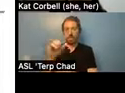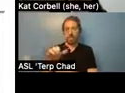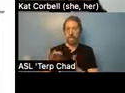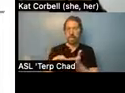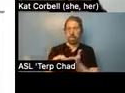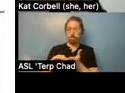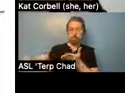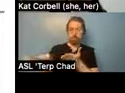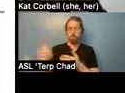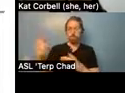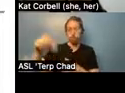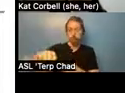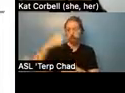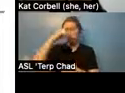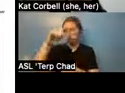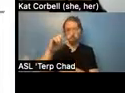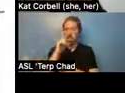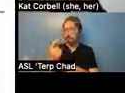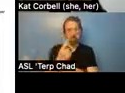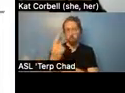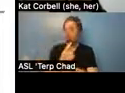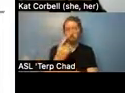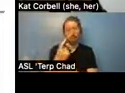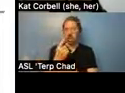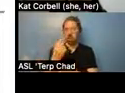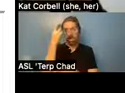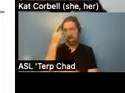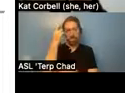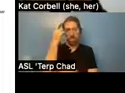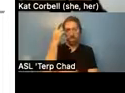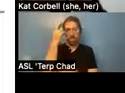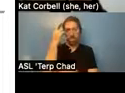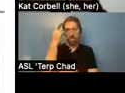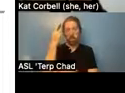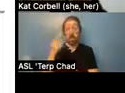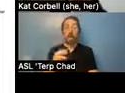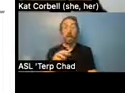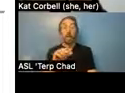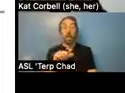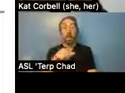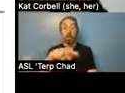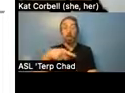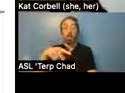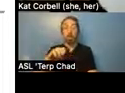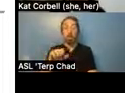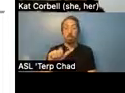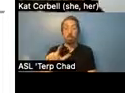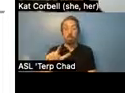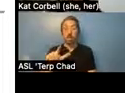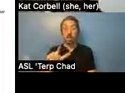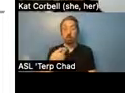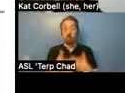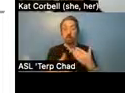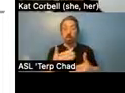Also, there's no appeal process in, uh, currently for the supportive housing rejections. And also there's no reasonable accommodations